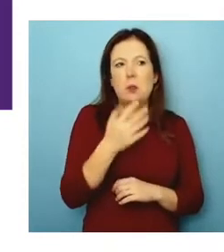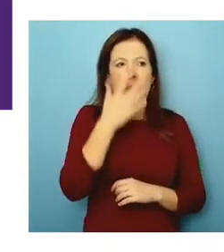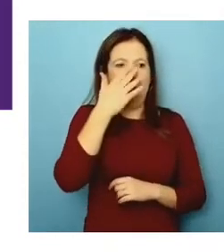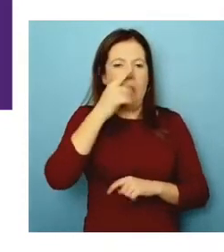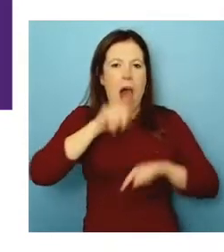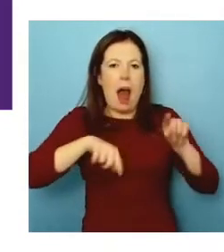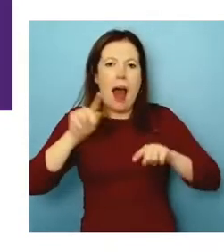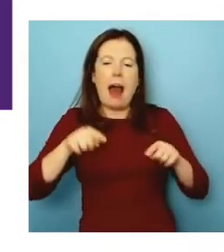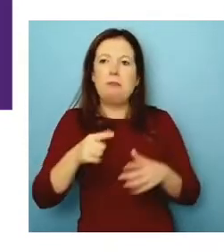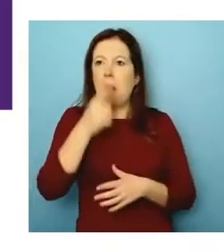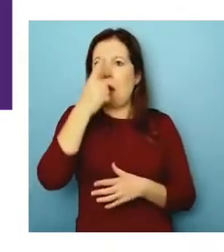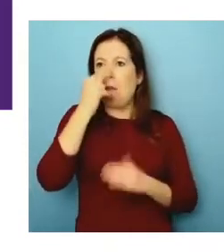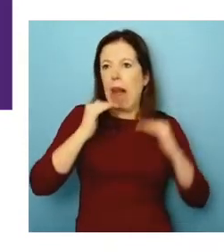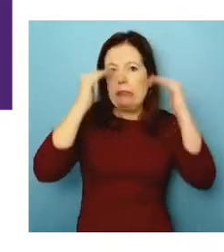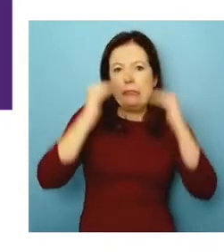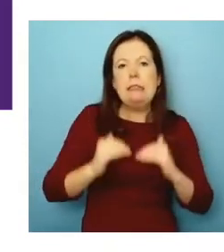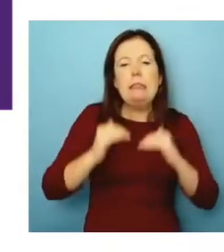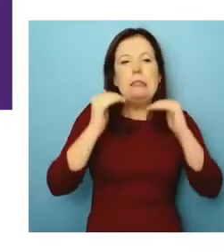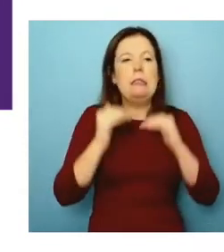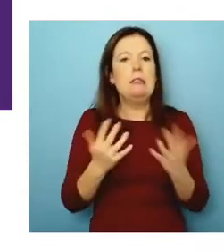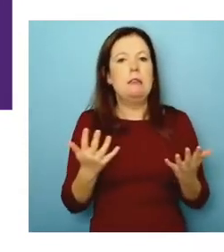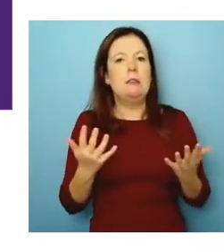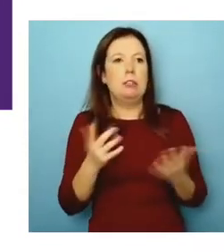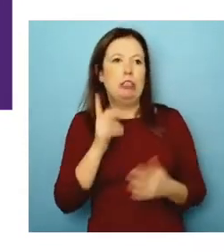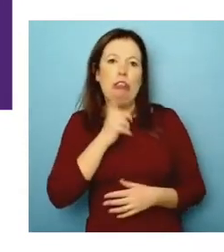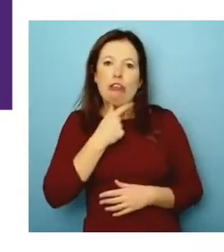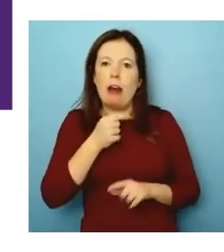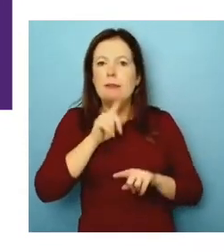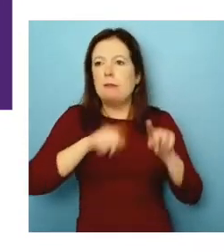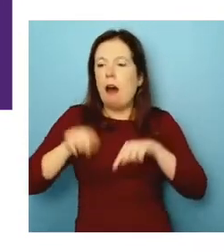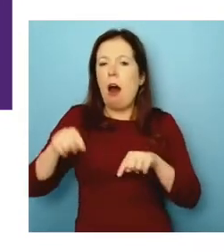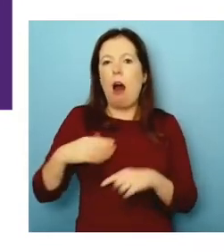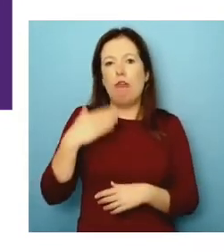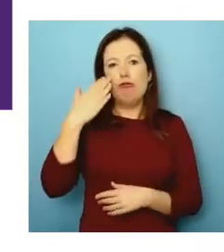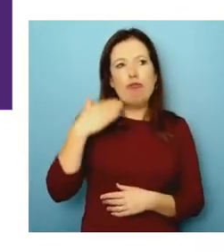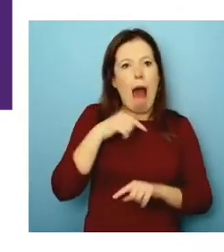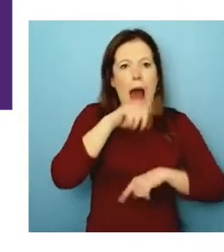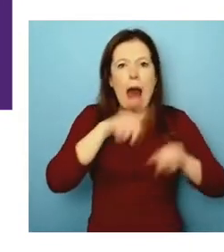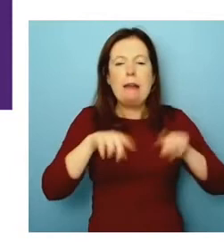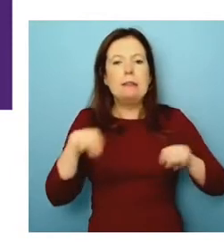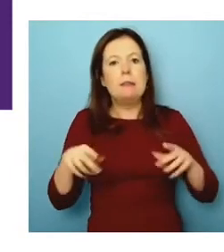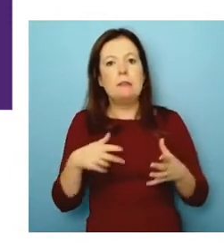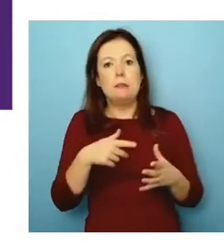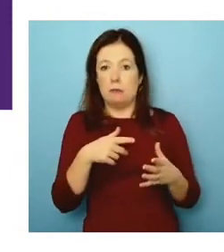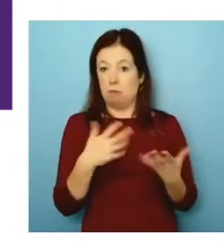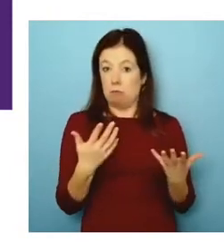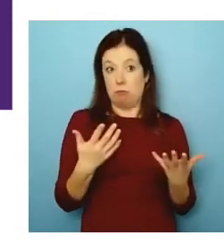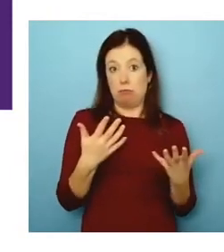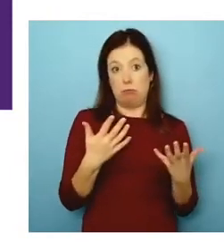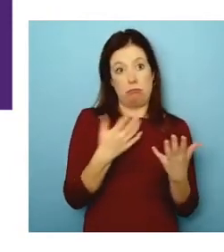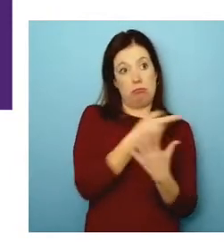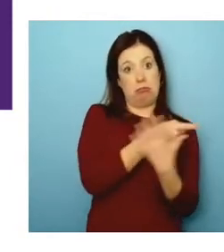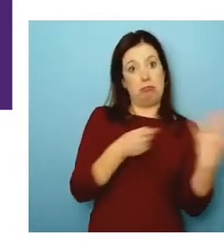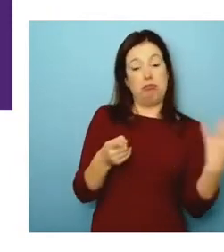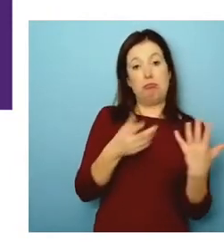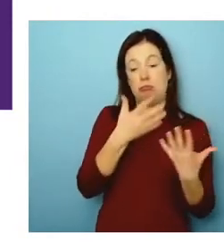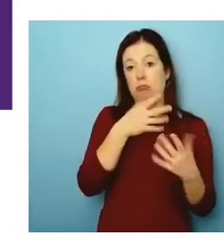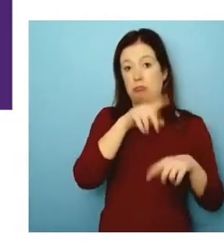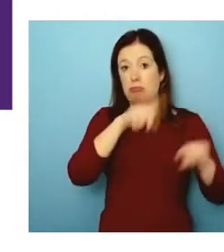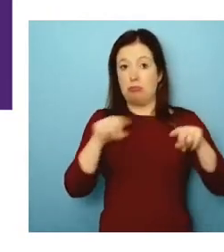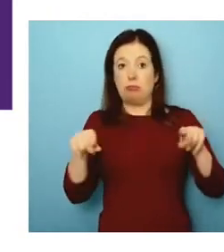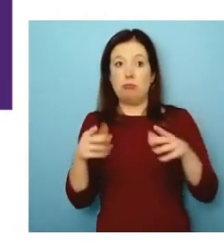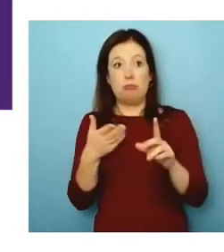abilities, um, you know, genders and races. So they, they, they, kind of met that criteria, met that